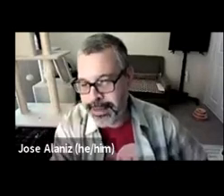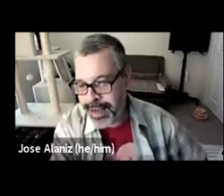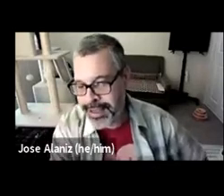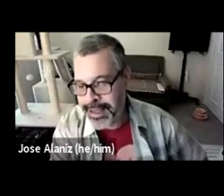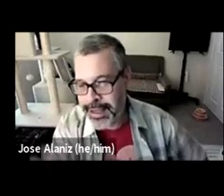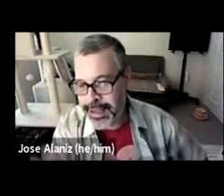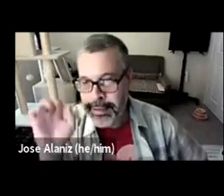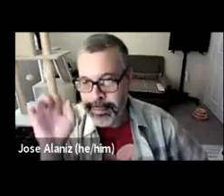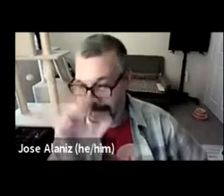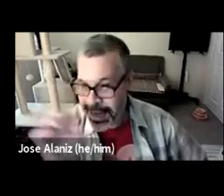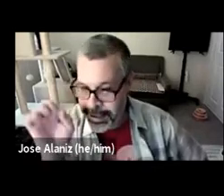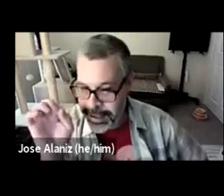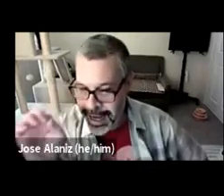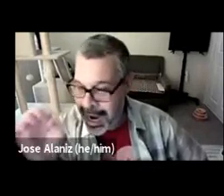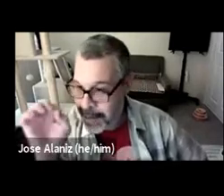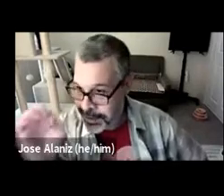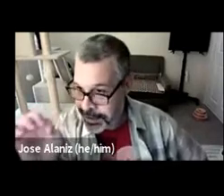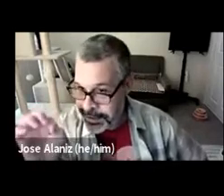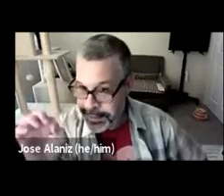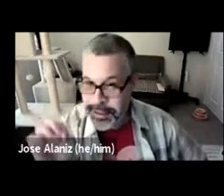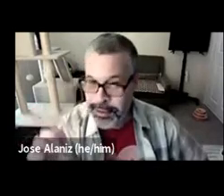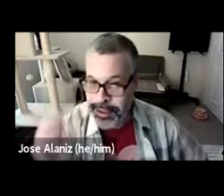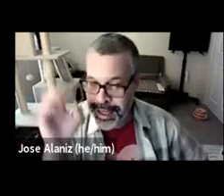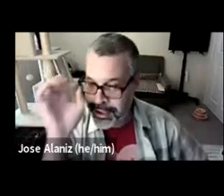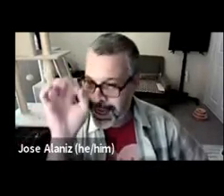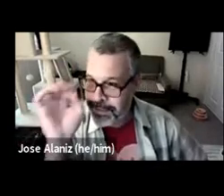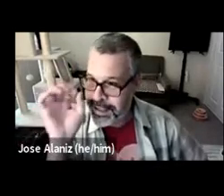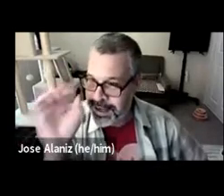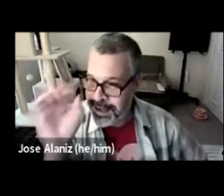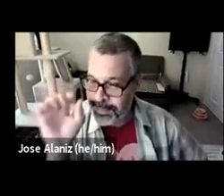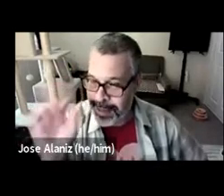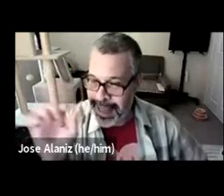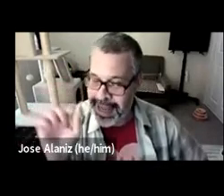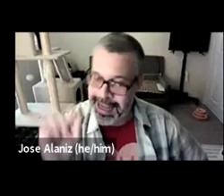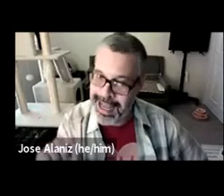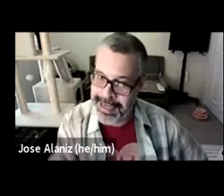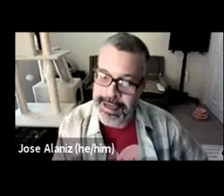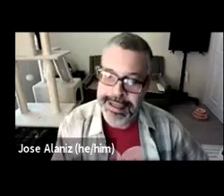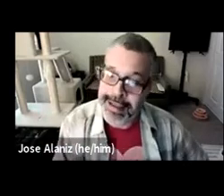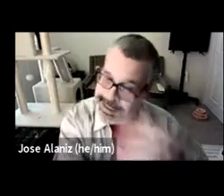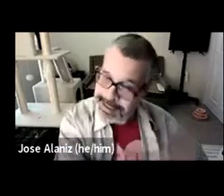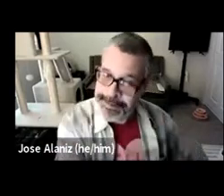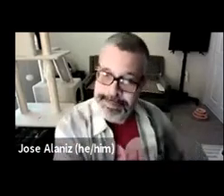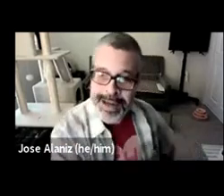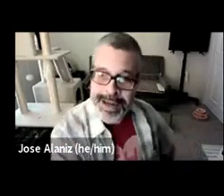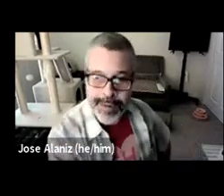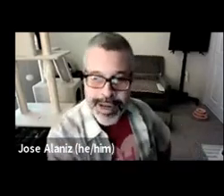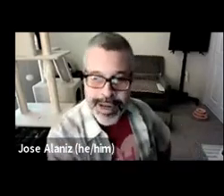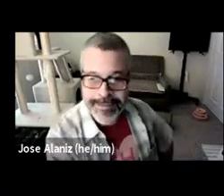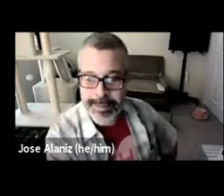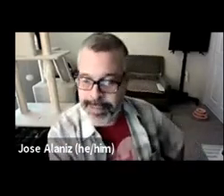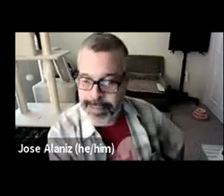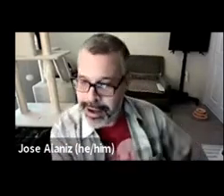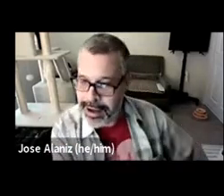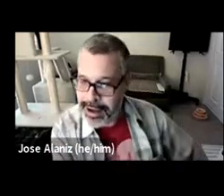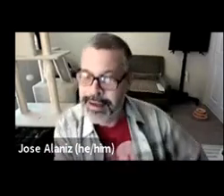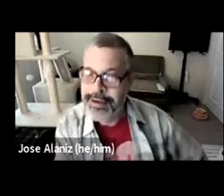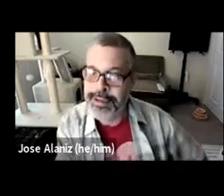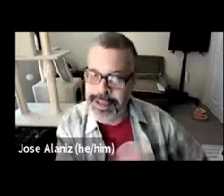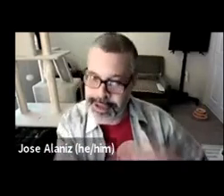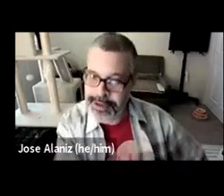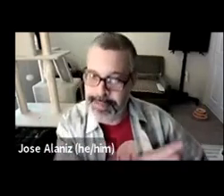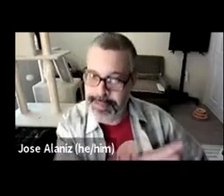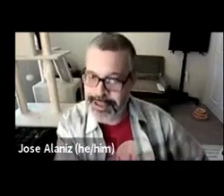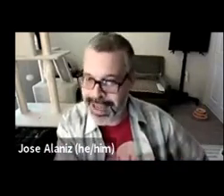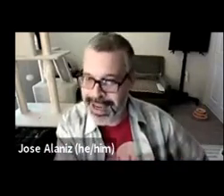signified by the blank eye irises. So she has, she'll have these kind of blank eyes. Now that's different by the way, from Matt Murdock,